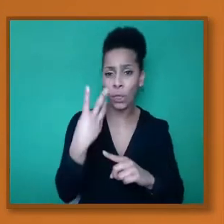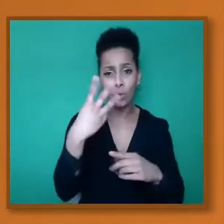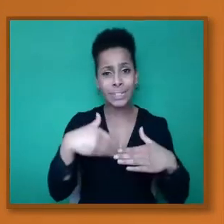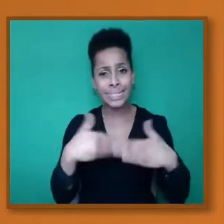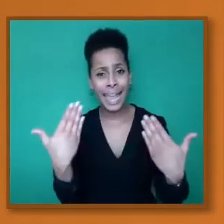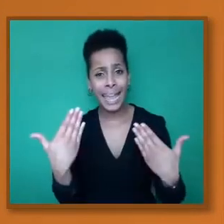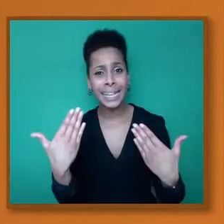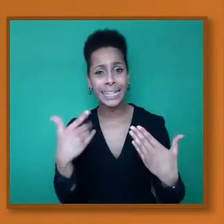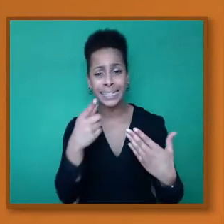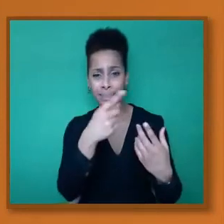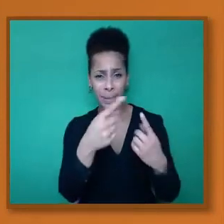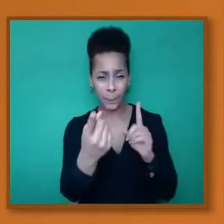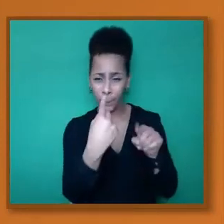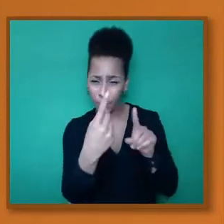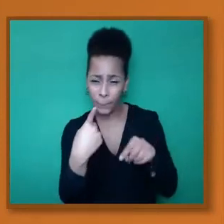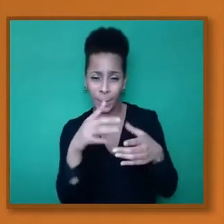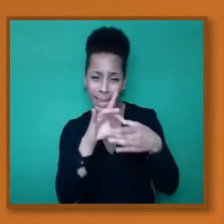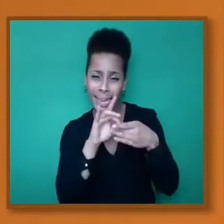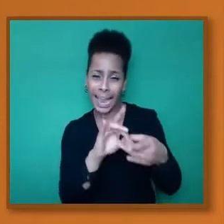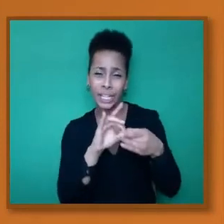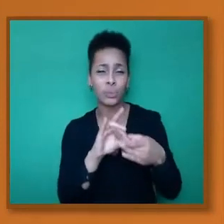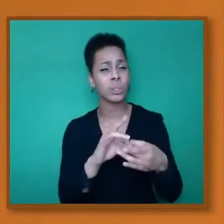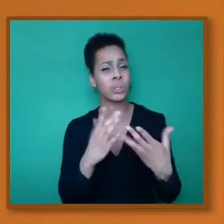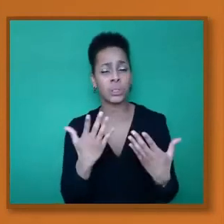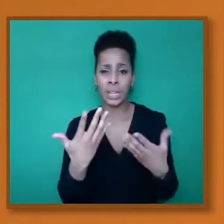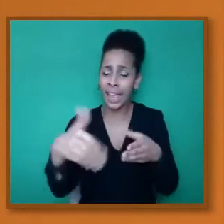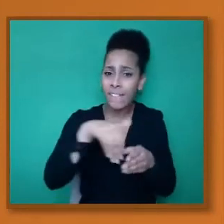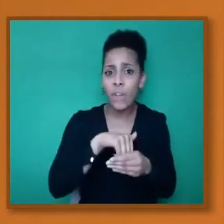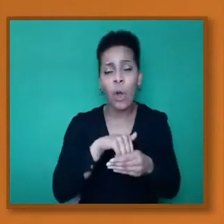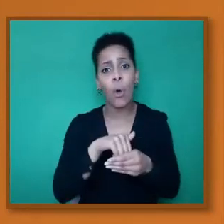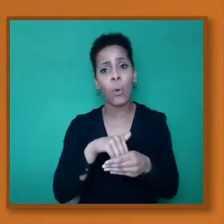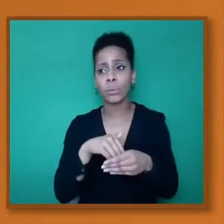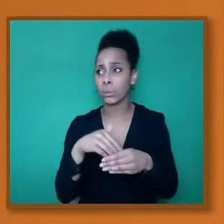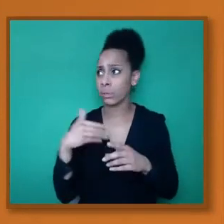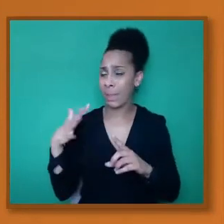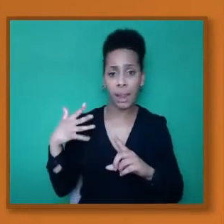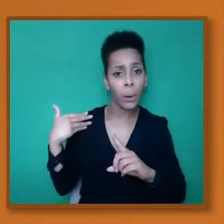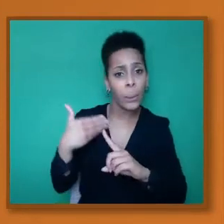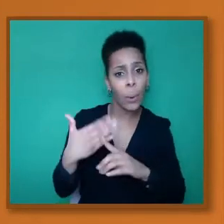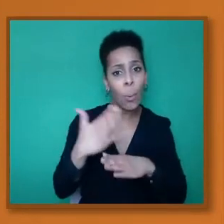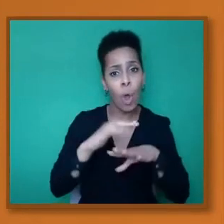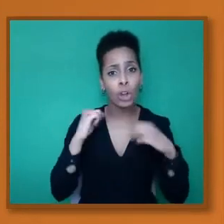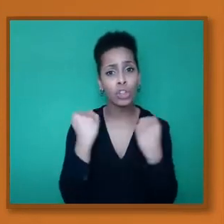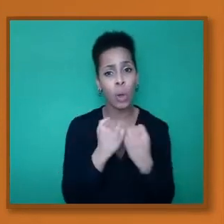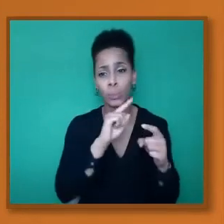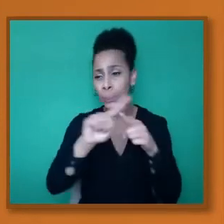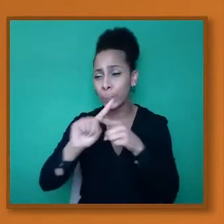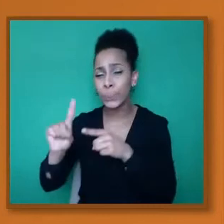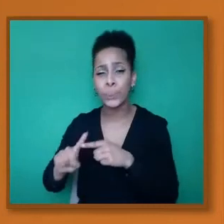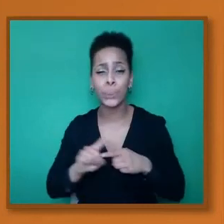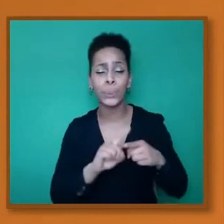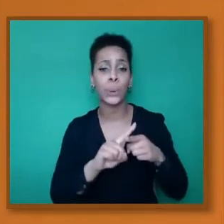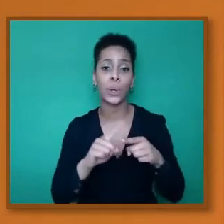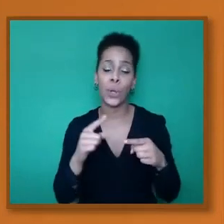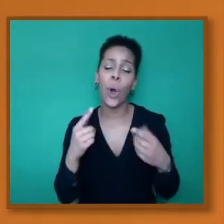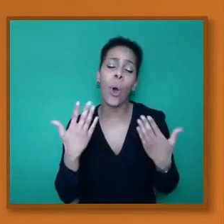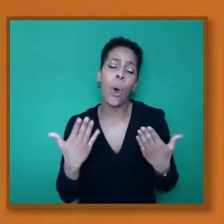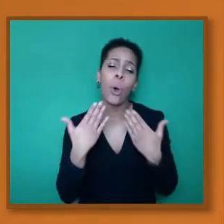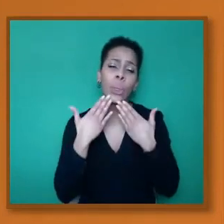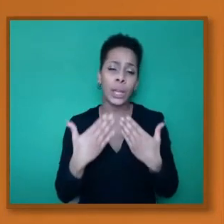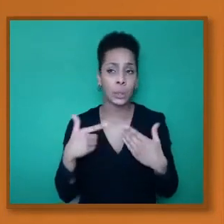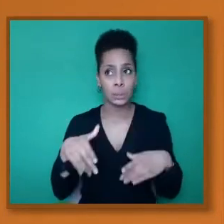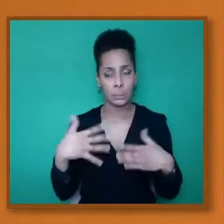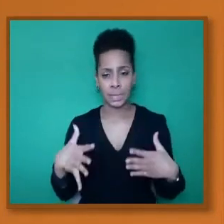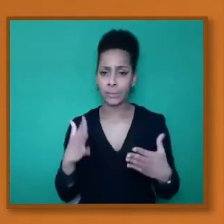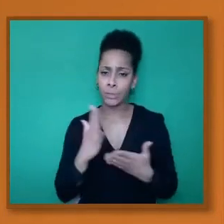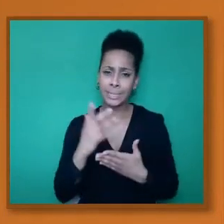and for their involvement and for all of the workshops that we have done so it's been a very successful TUC black workers